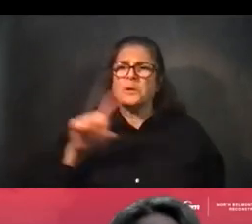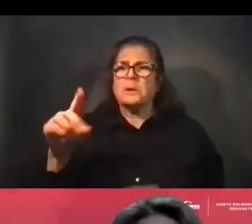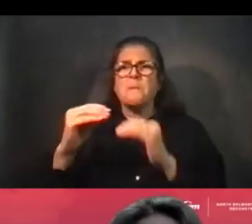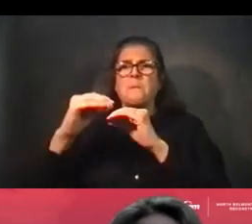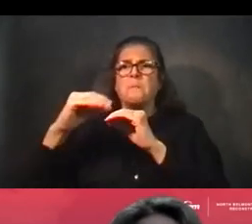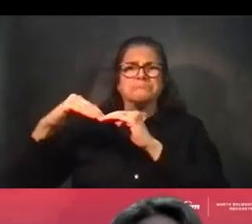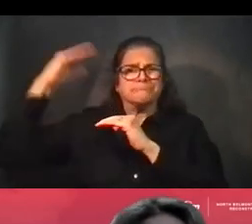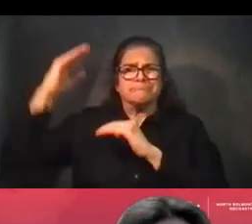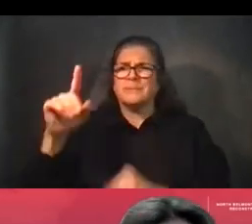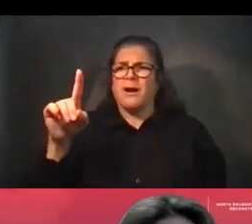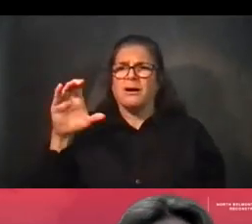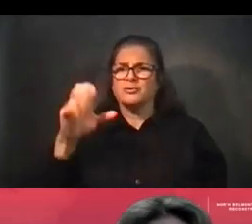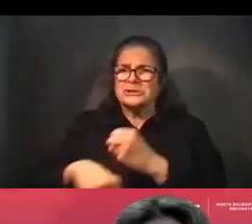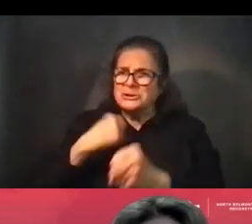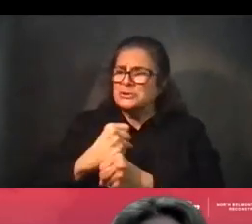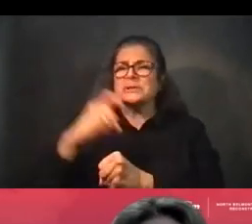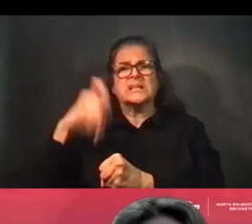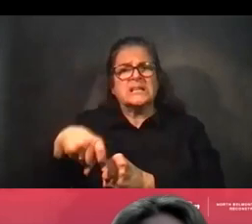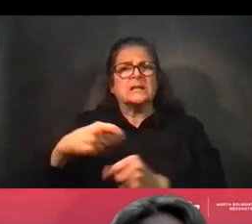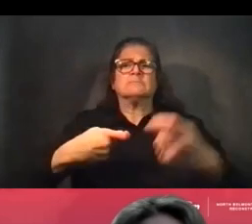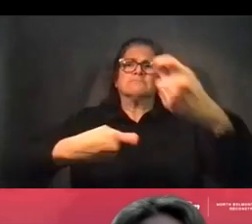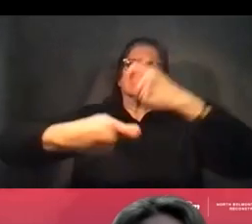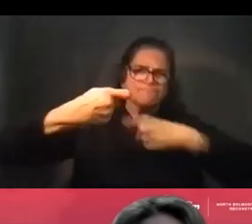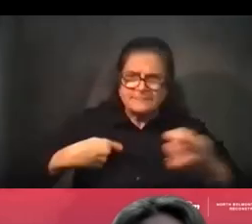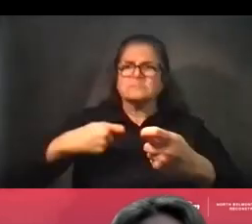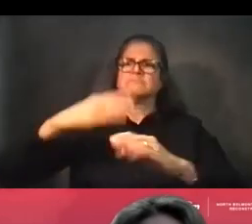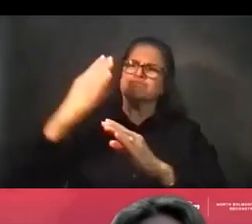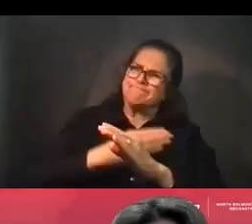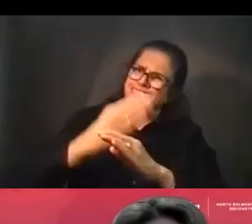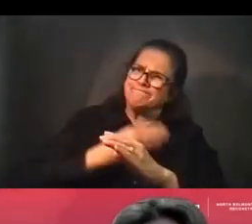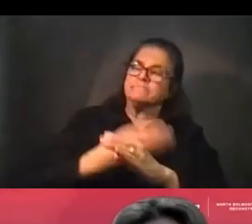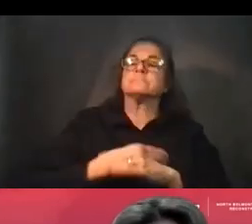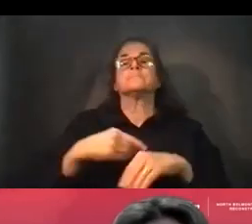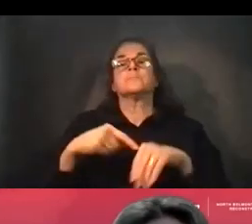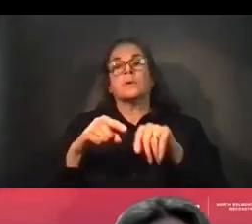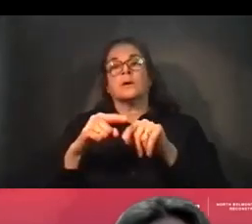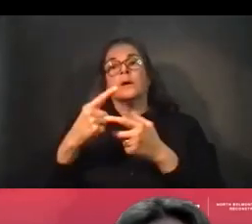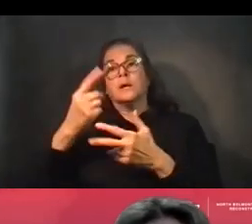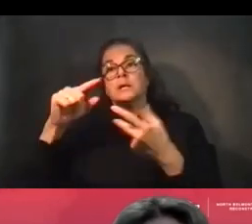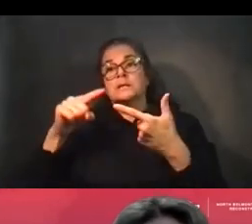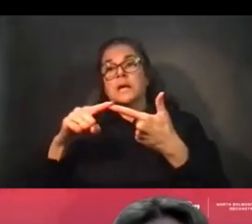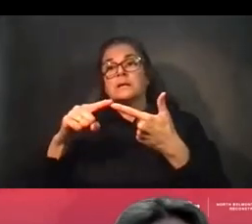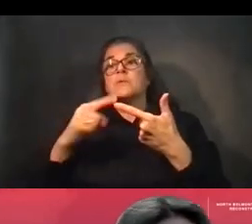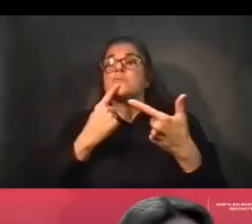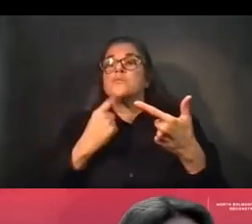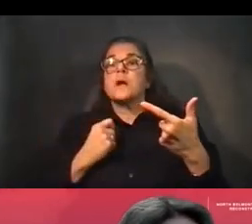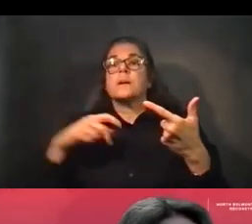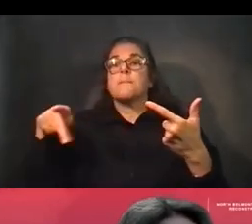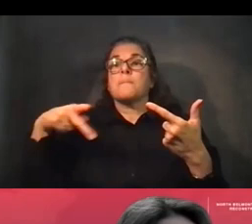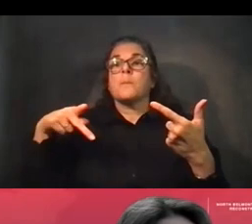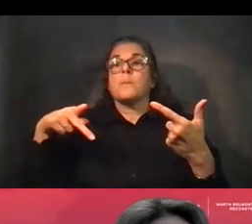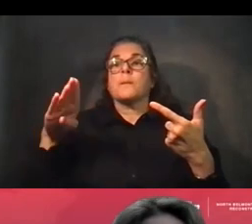The second part of this, of course, is what we're here to talk about tonight, the red purple bypass project. we'll get into that more in a minute.